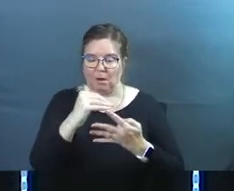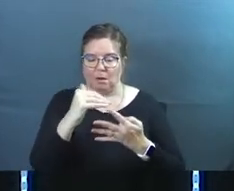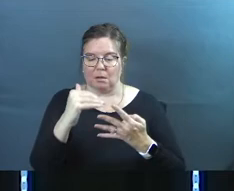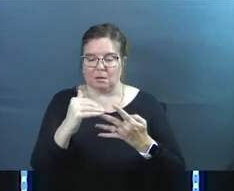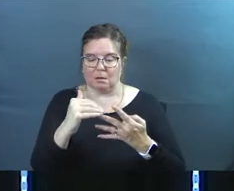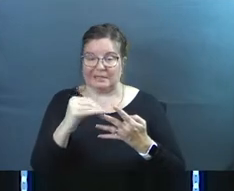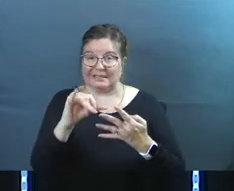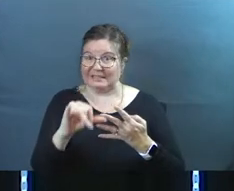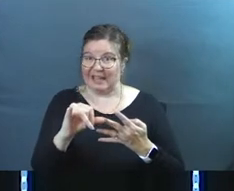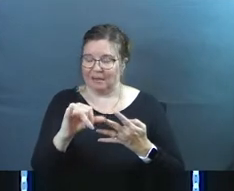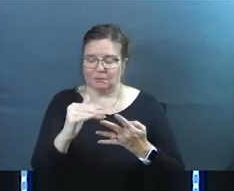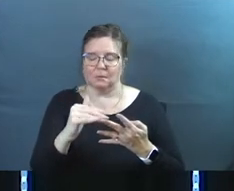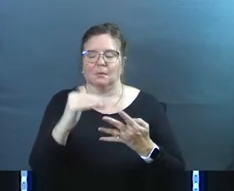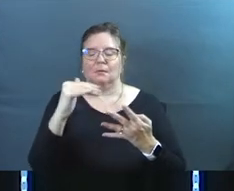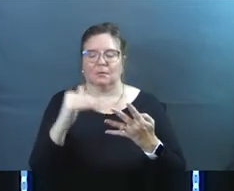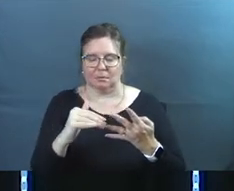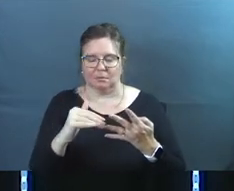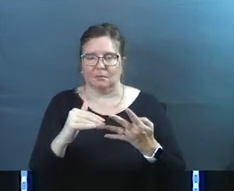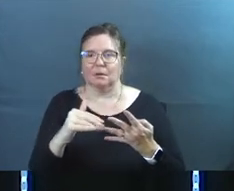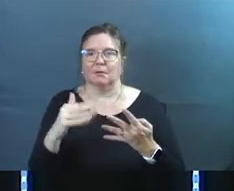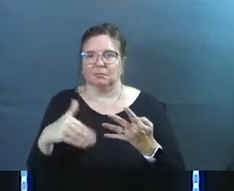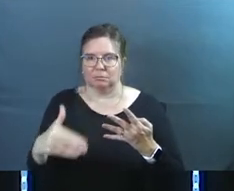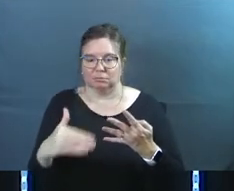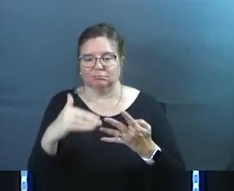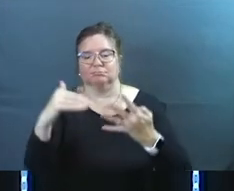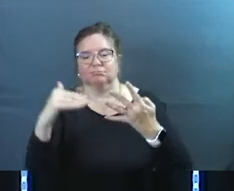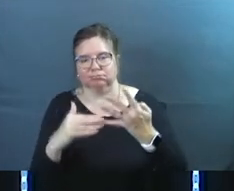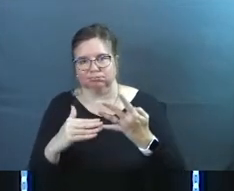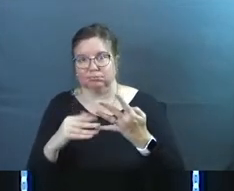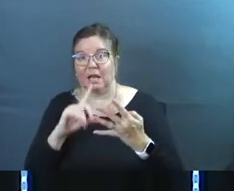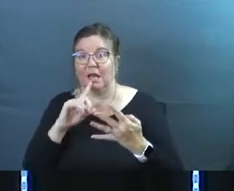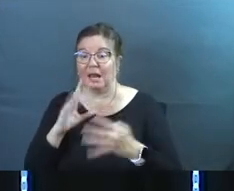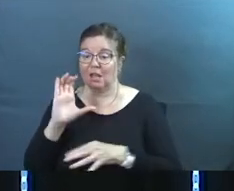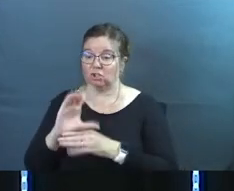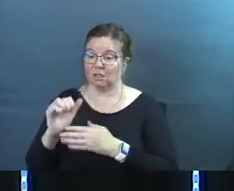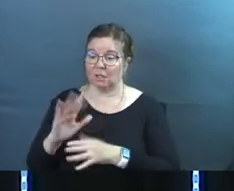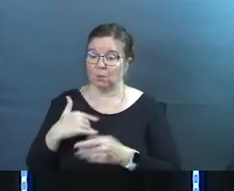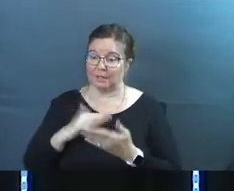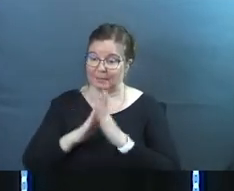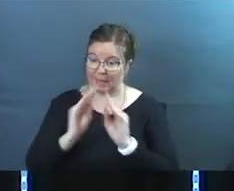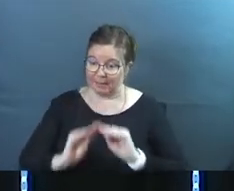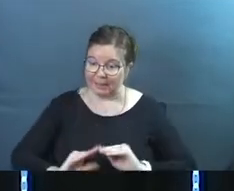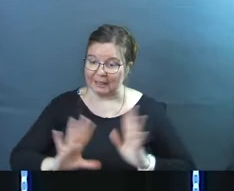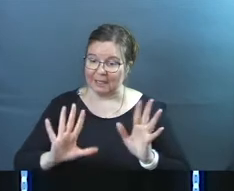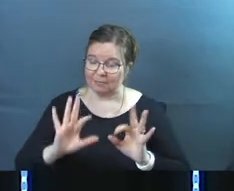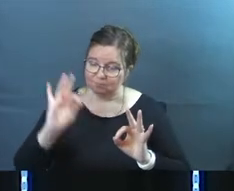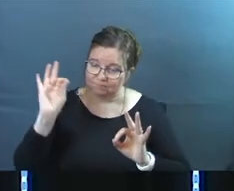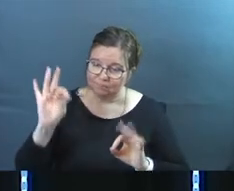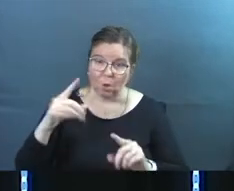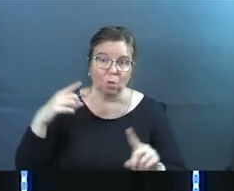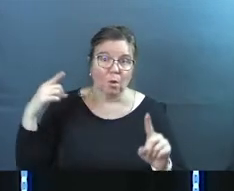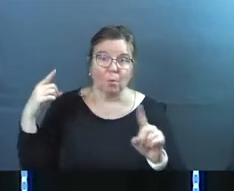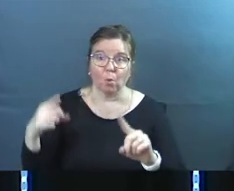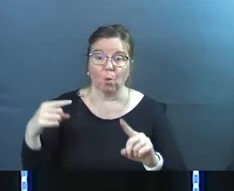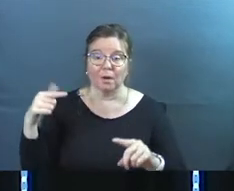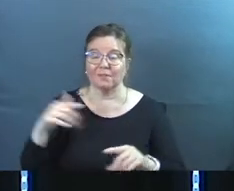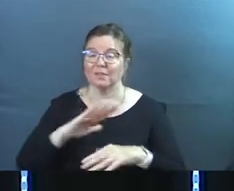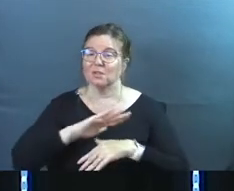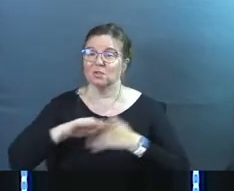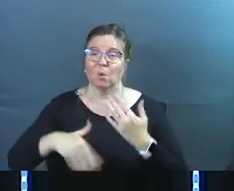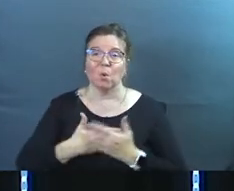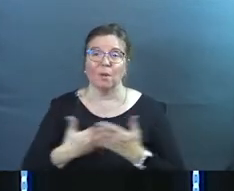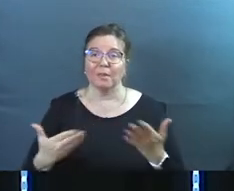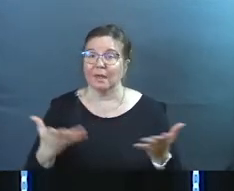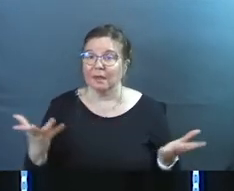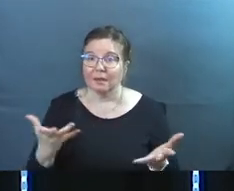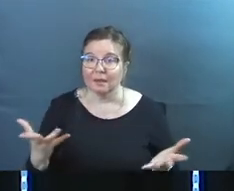list and as church leaders we need to get really clear with all of you the point here of this whole